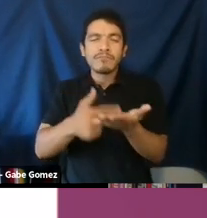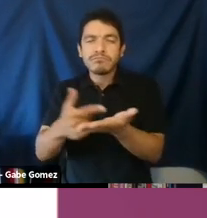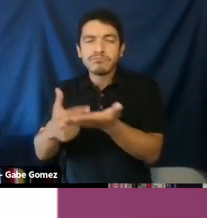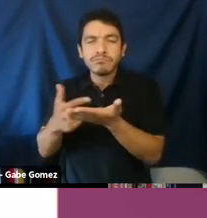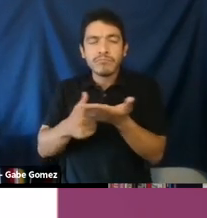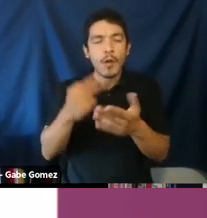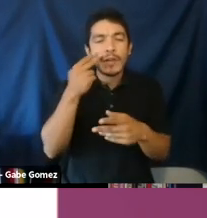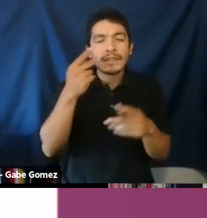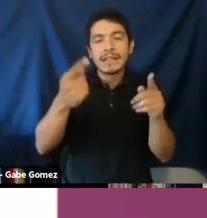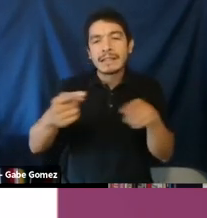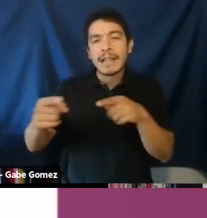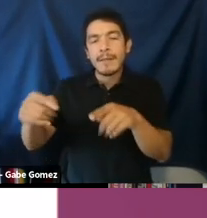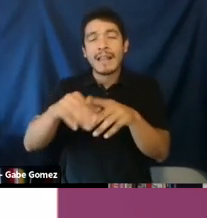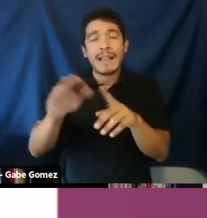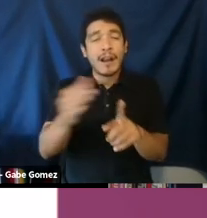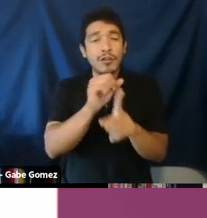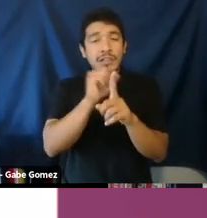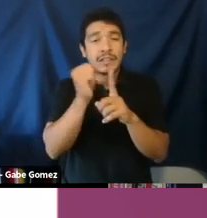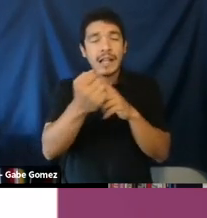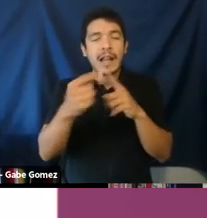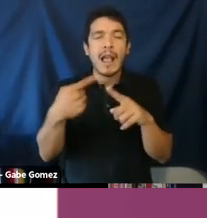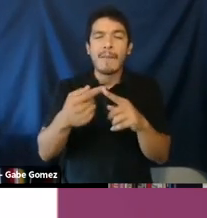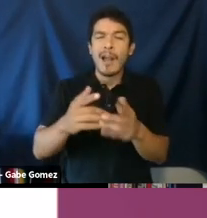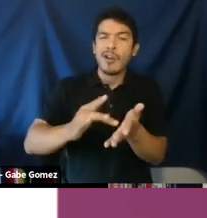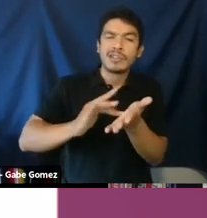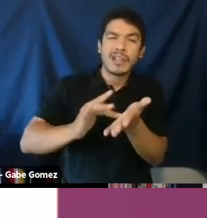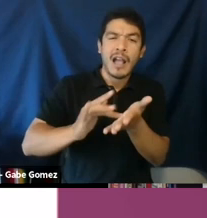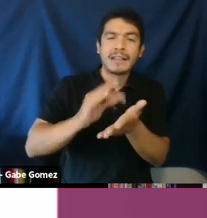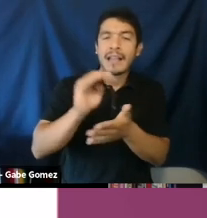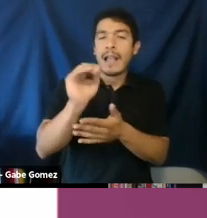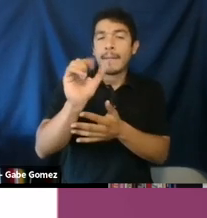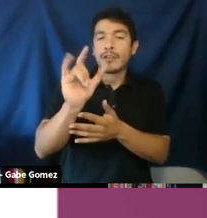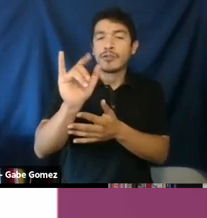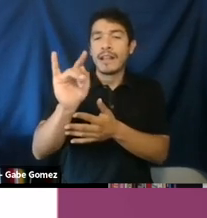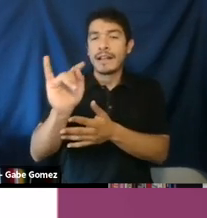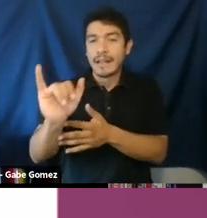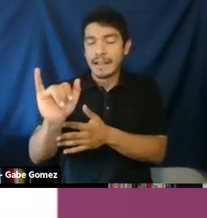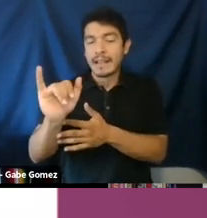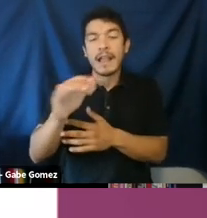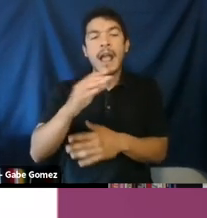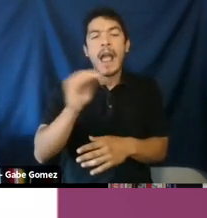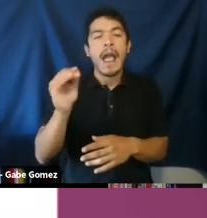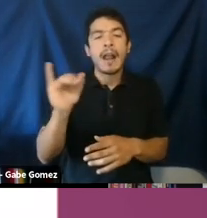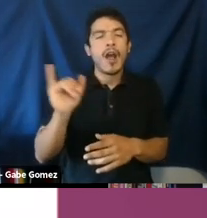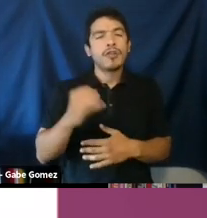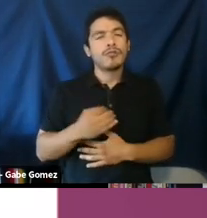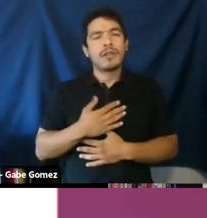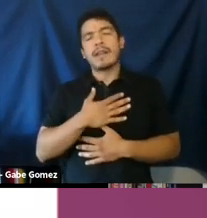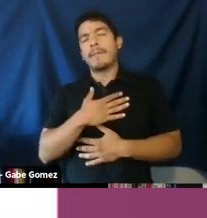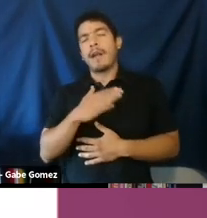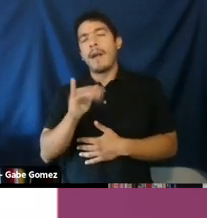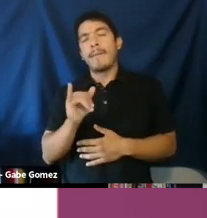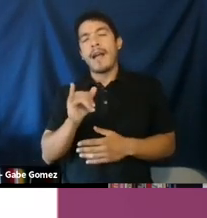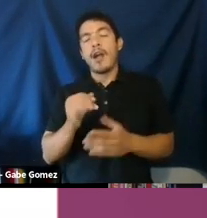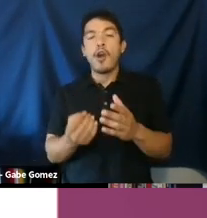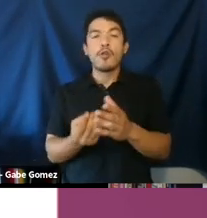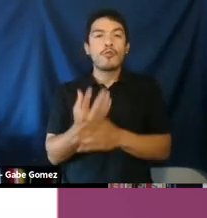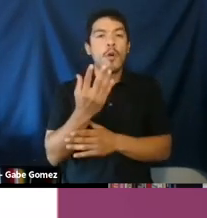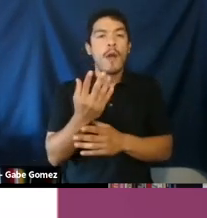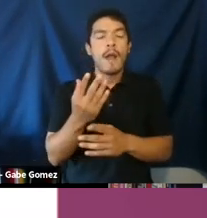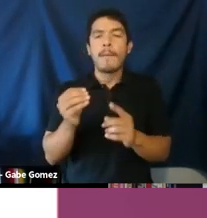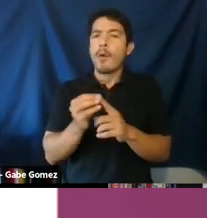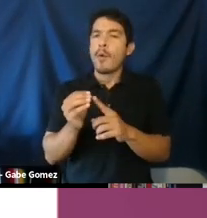inspired by kind of bearing witness to the conversations that we're seeing happening in our society about toxic masculinity,